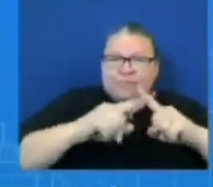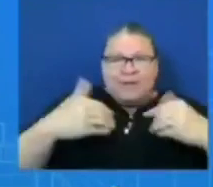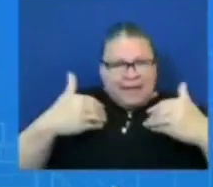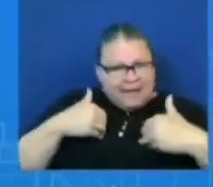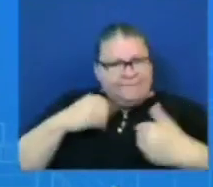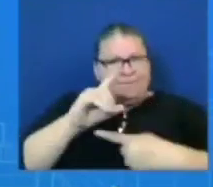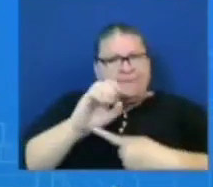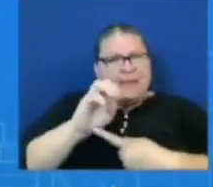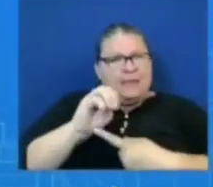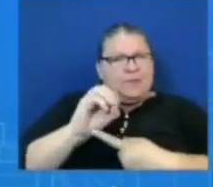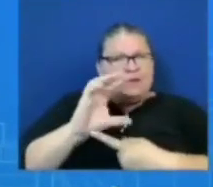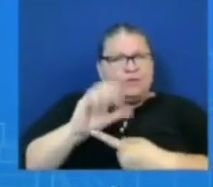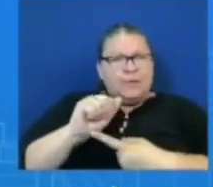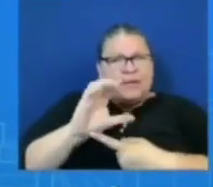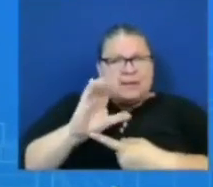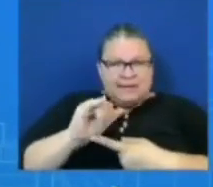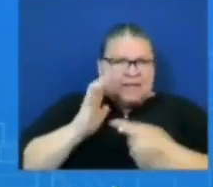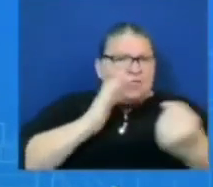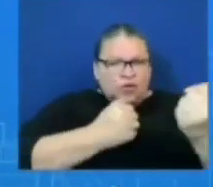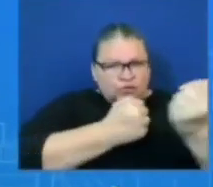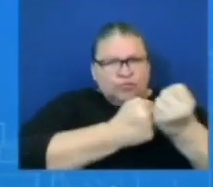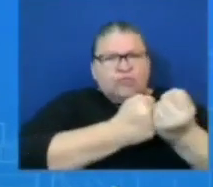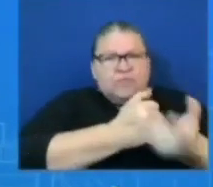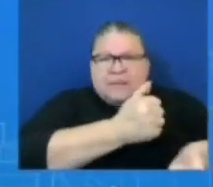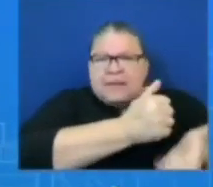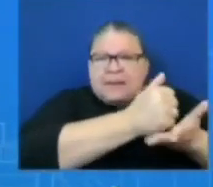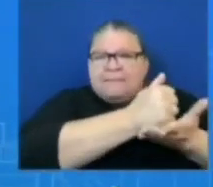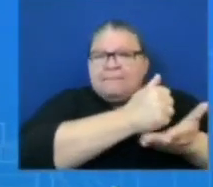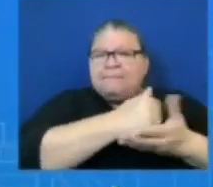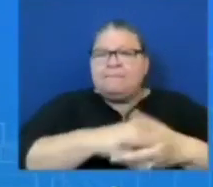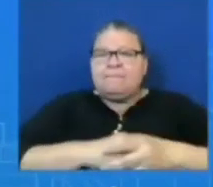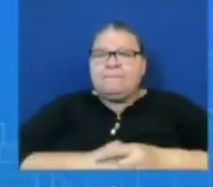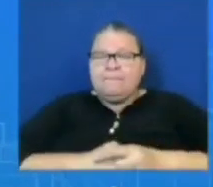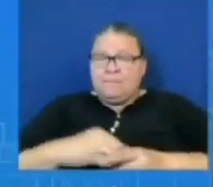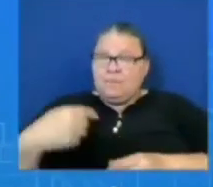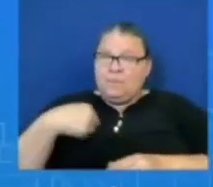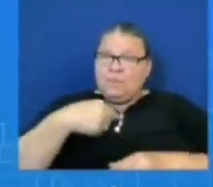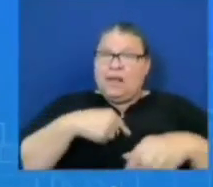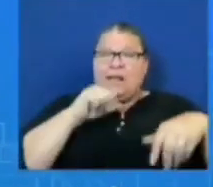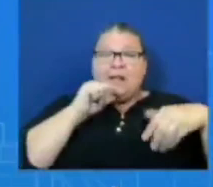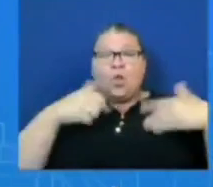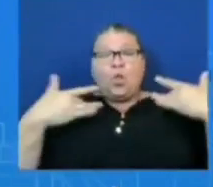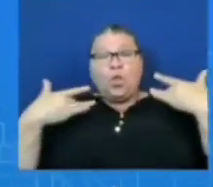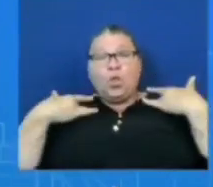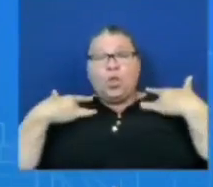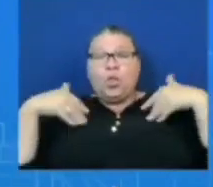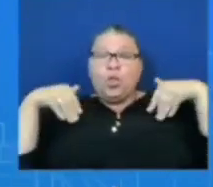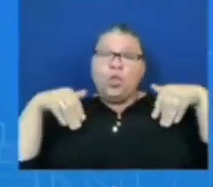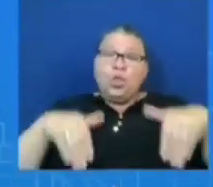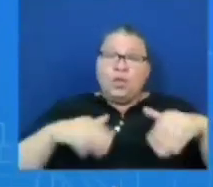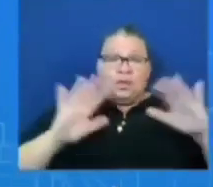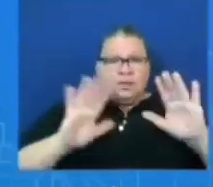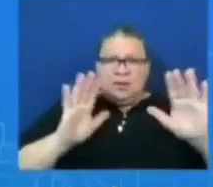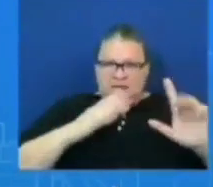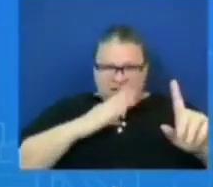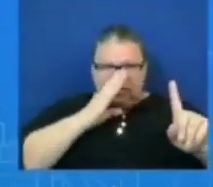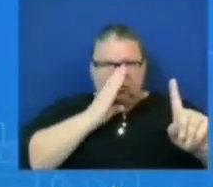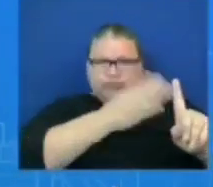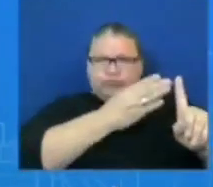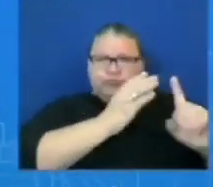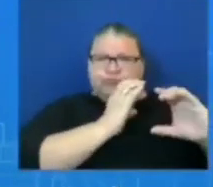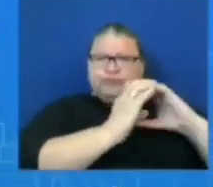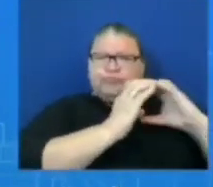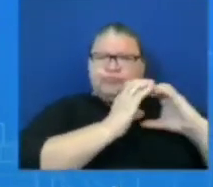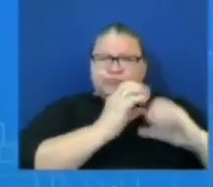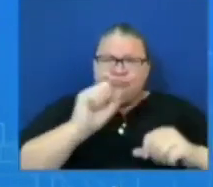with friends if you're never shy away from expressing uh concerns that we might have uh with anyone around the world but this visit is really